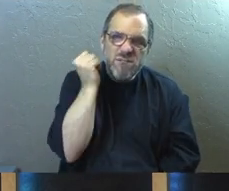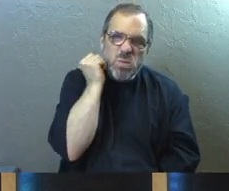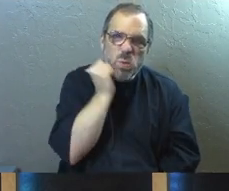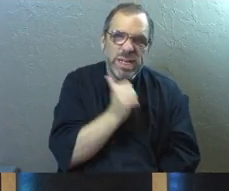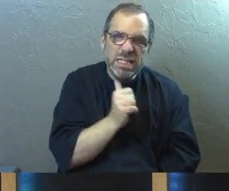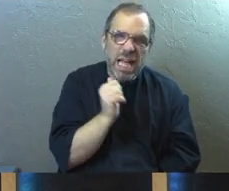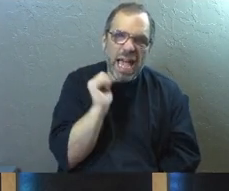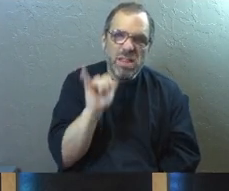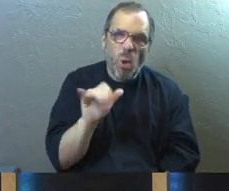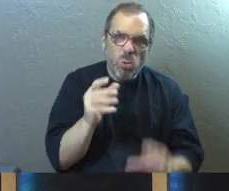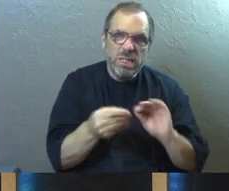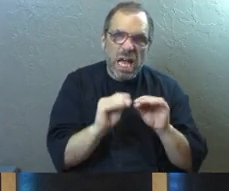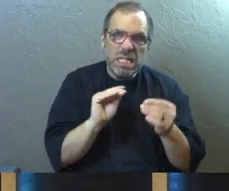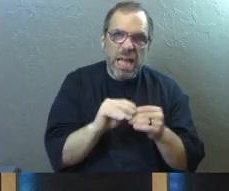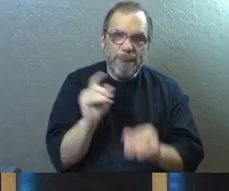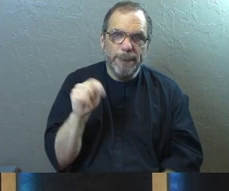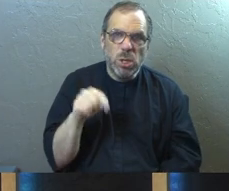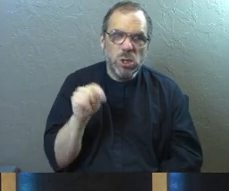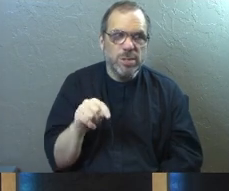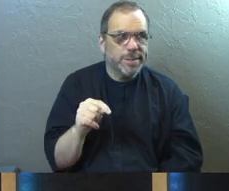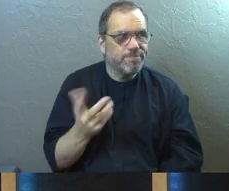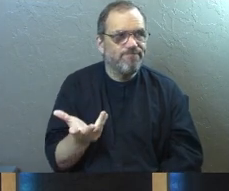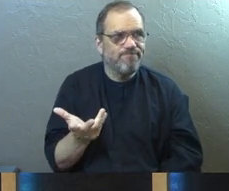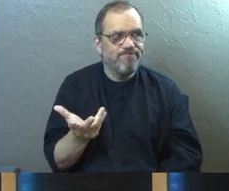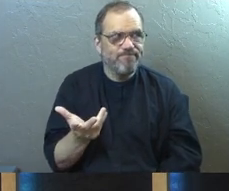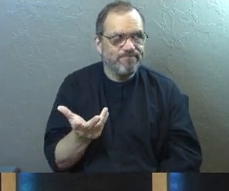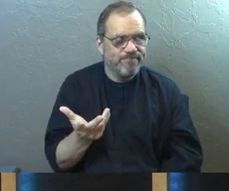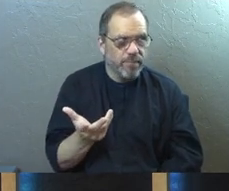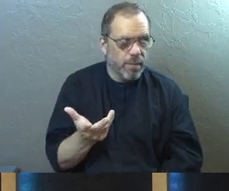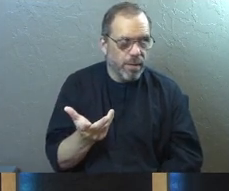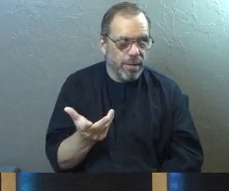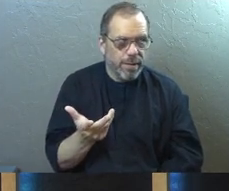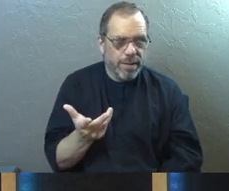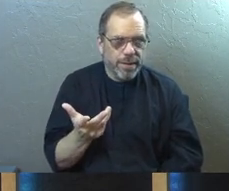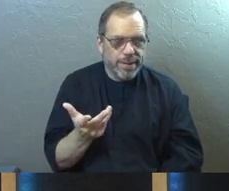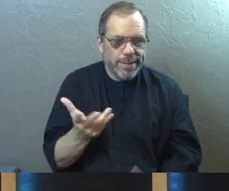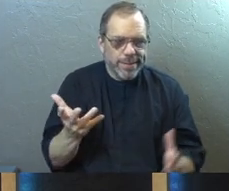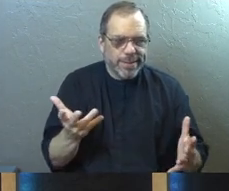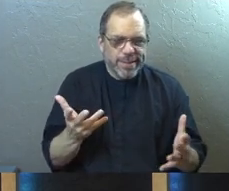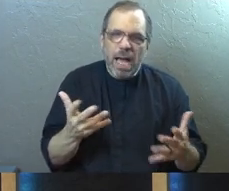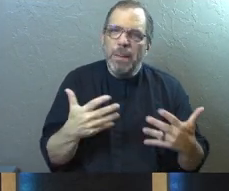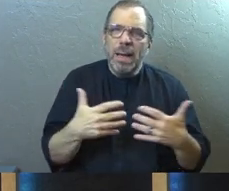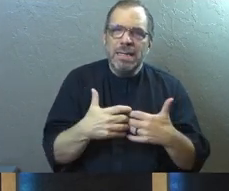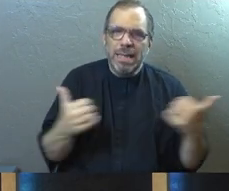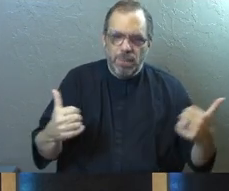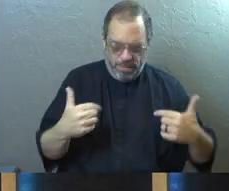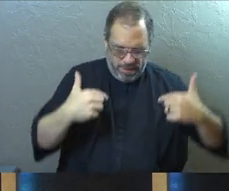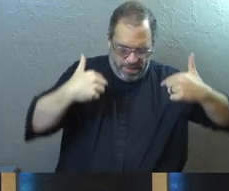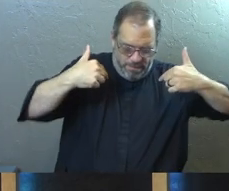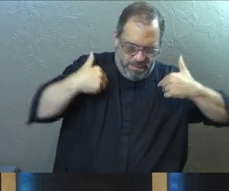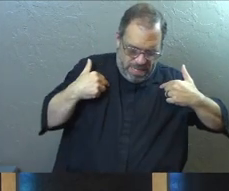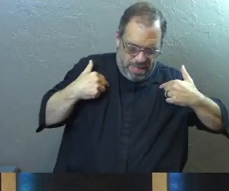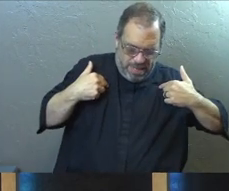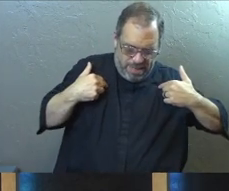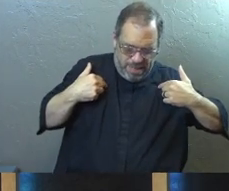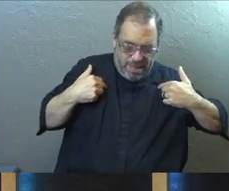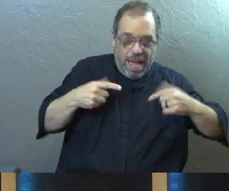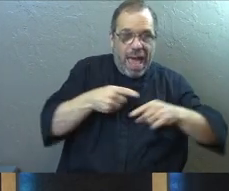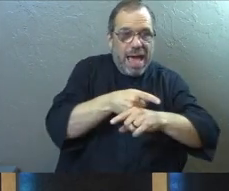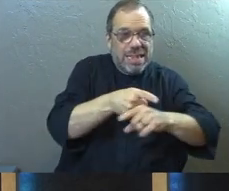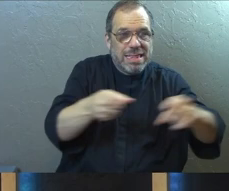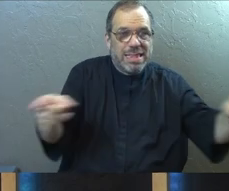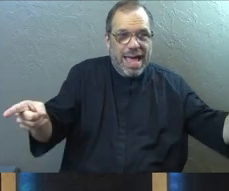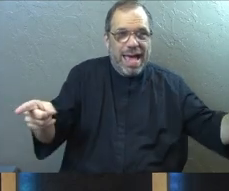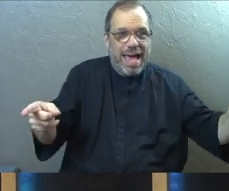That represents this kind of separation that I feel between me and the people that I